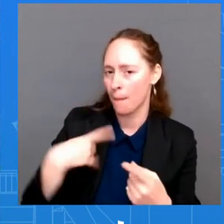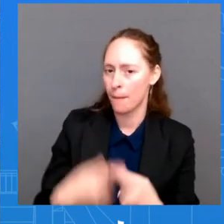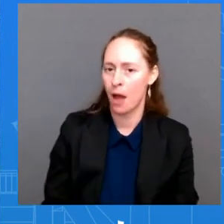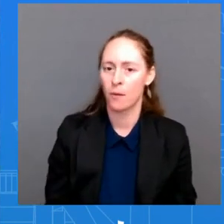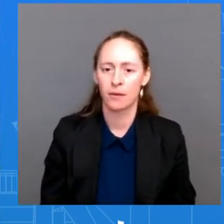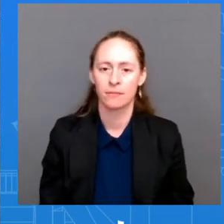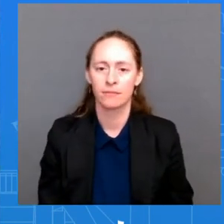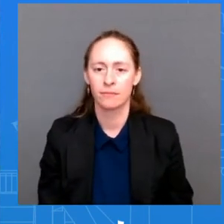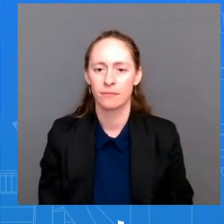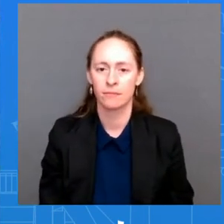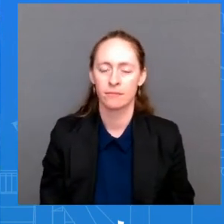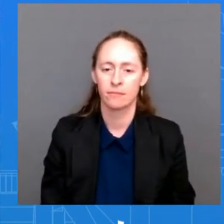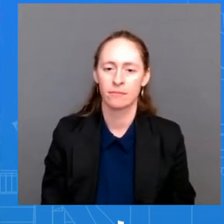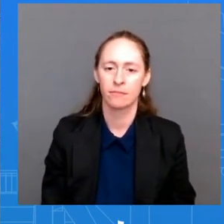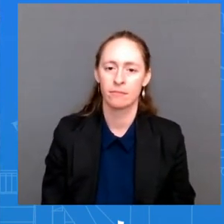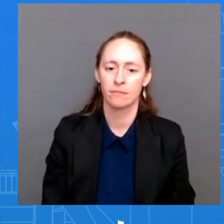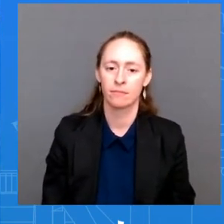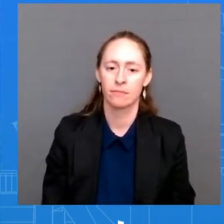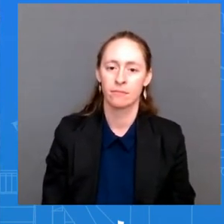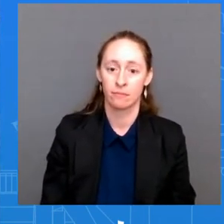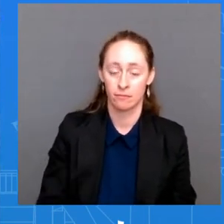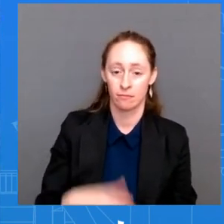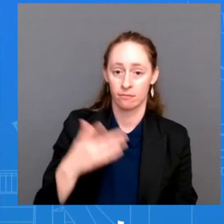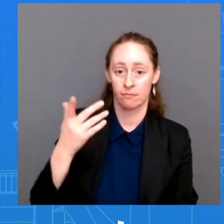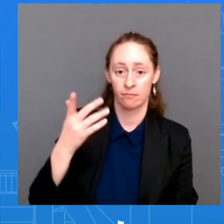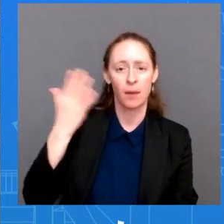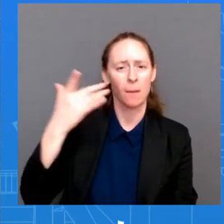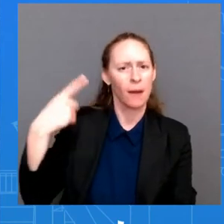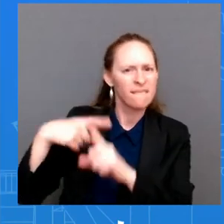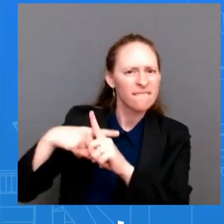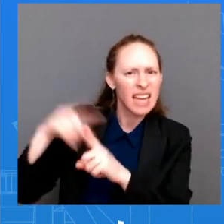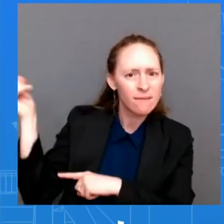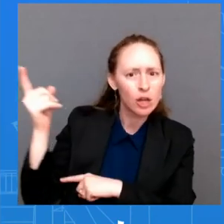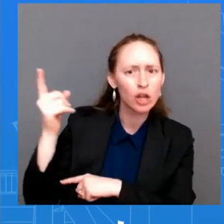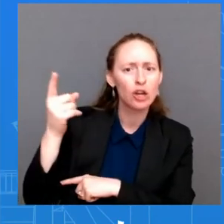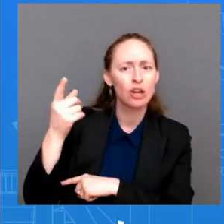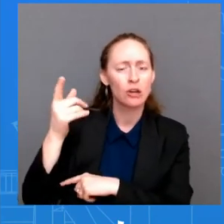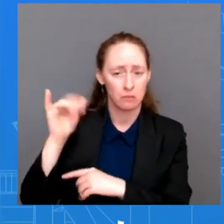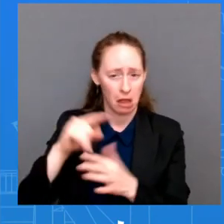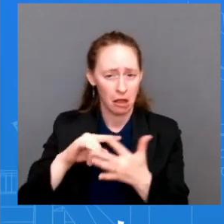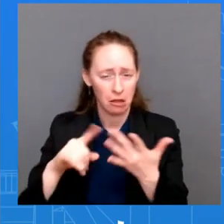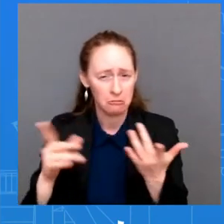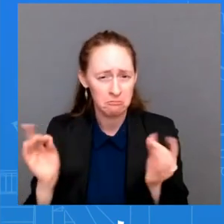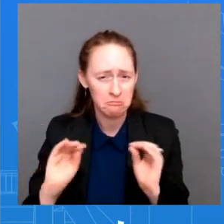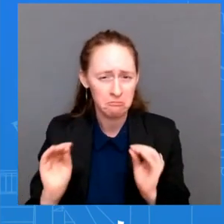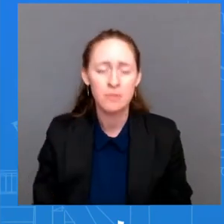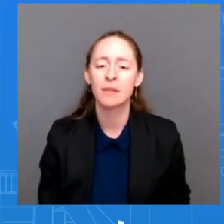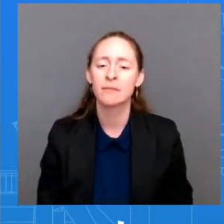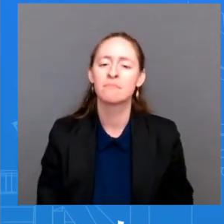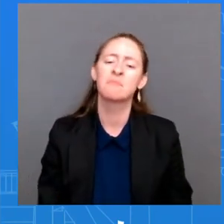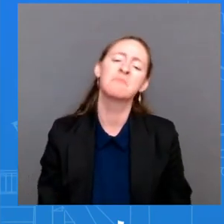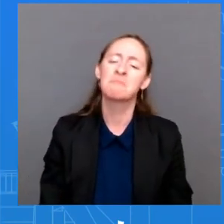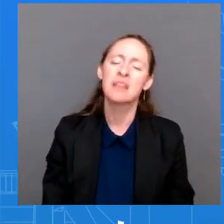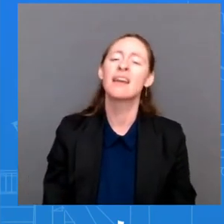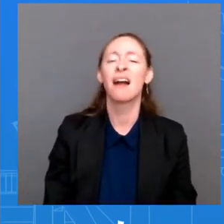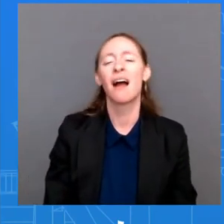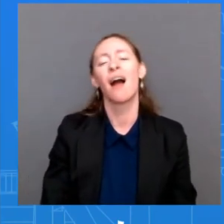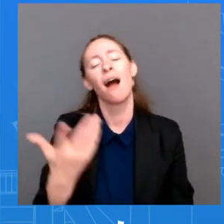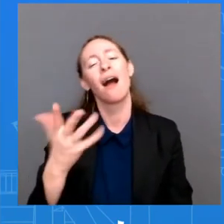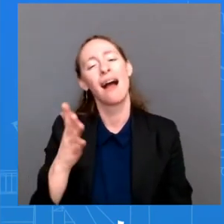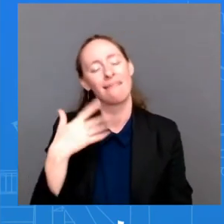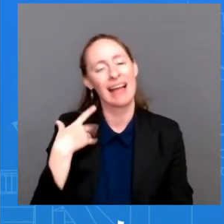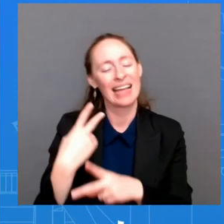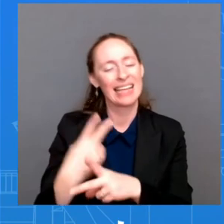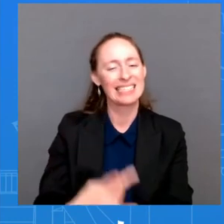have like a fever return or something like that is that fair well he never had a i want to be careful because we were we went into this about if he had a